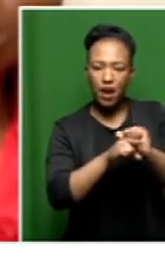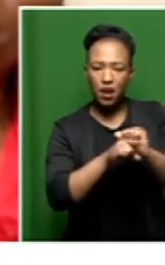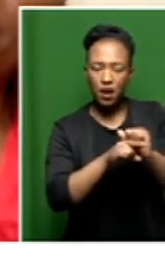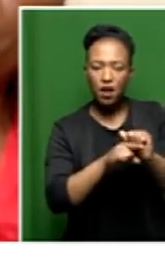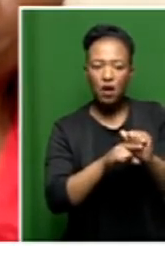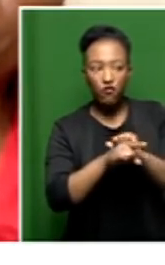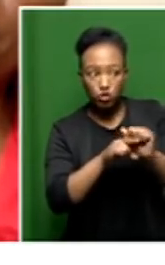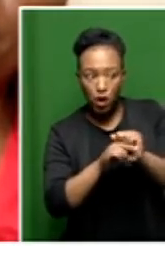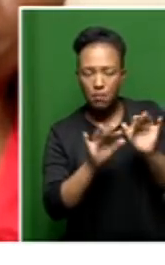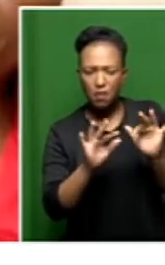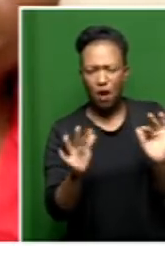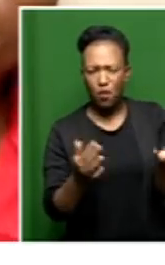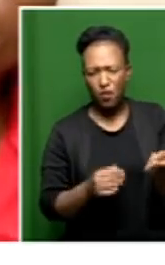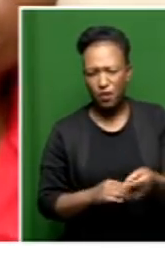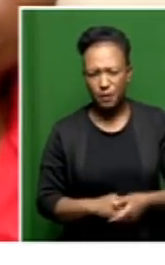to train people?